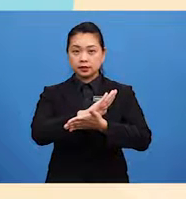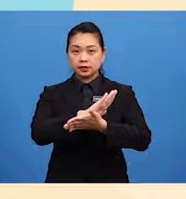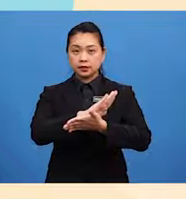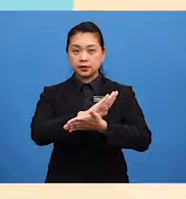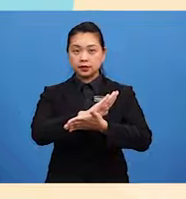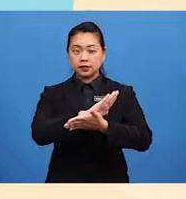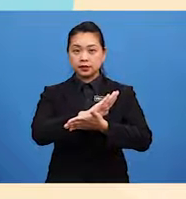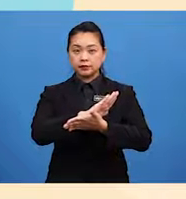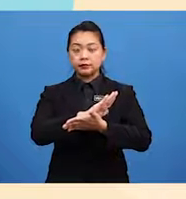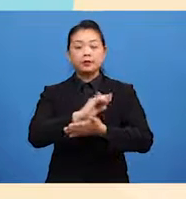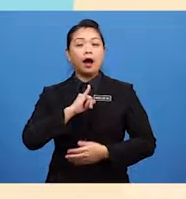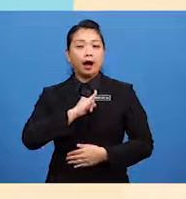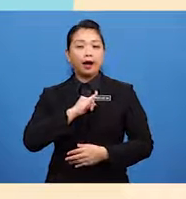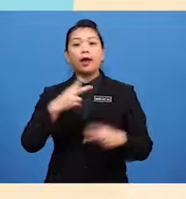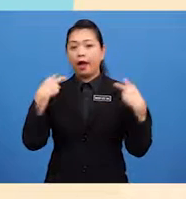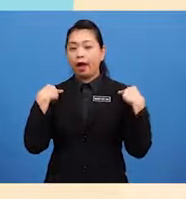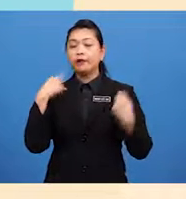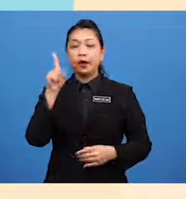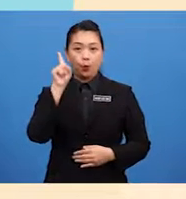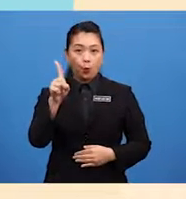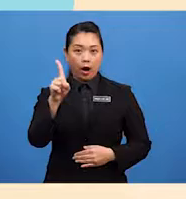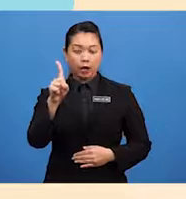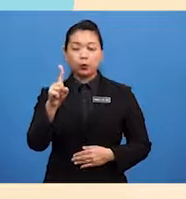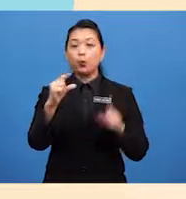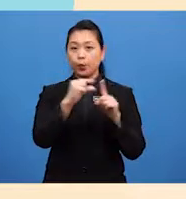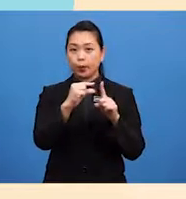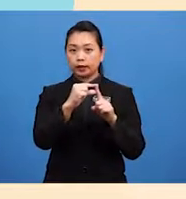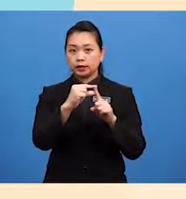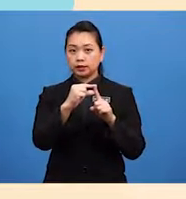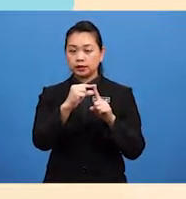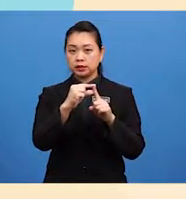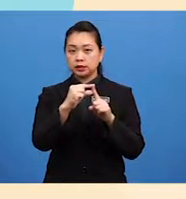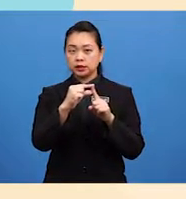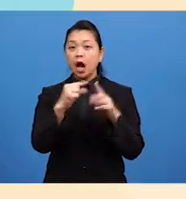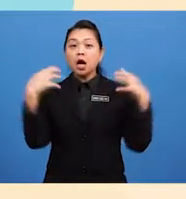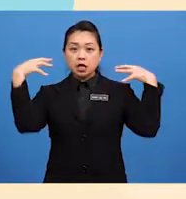I have one word, crowded